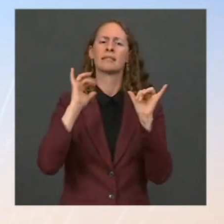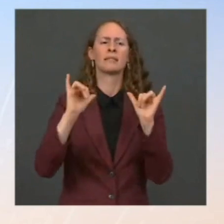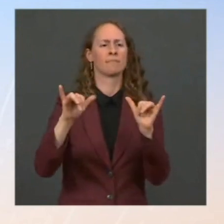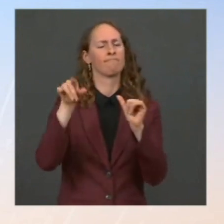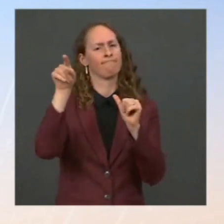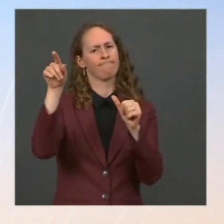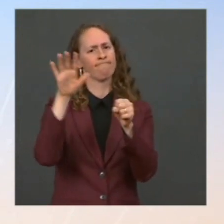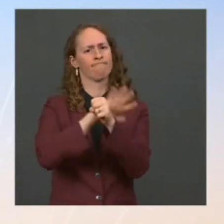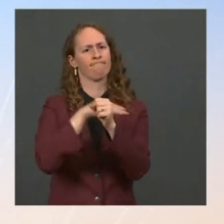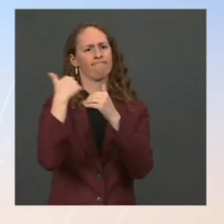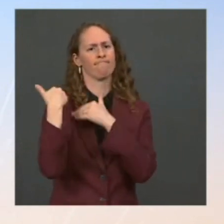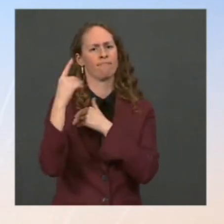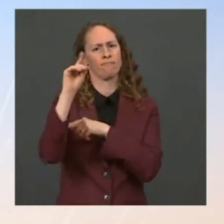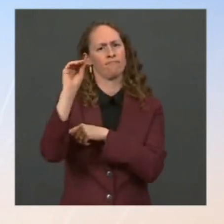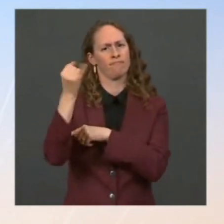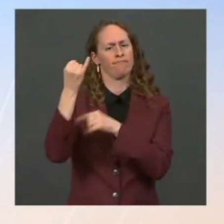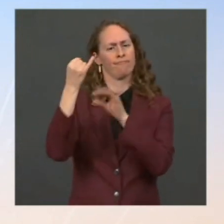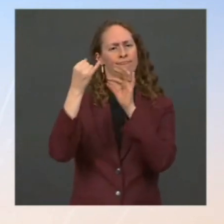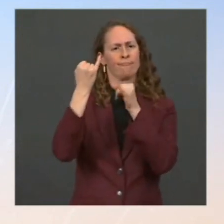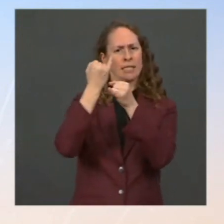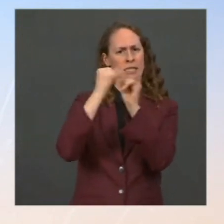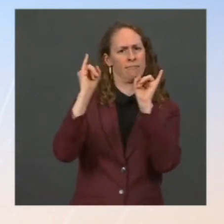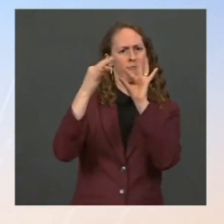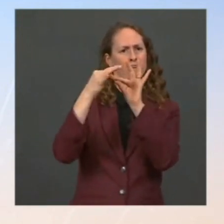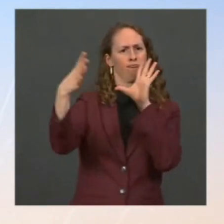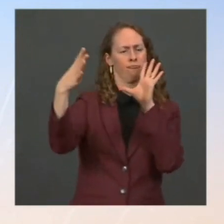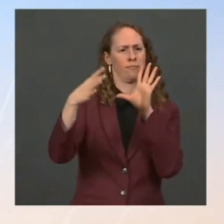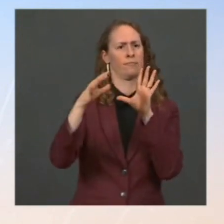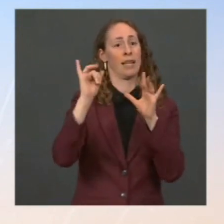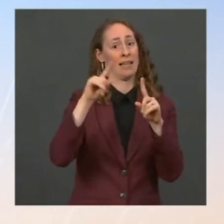of the Justice Department under this administration, and that is different from what was done over the last four years.